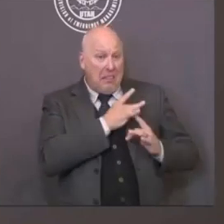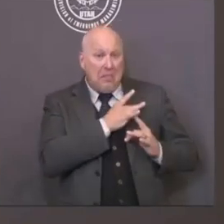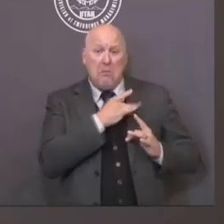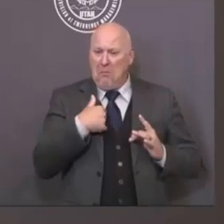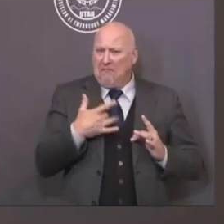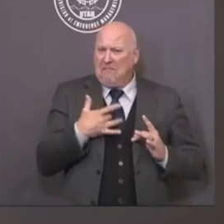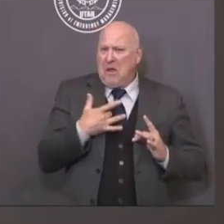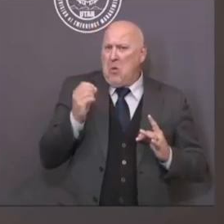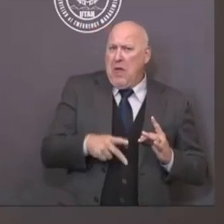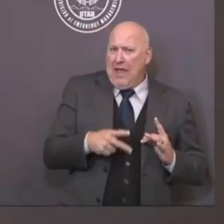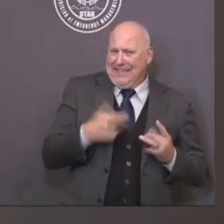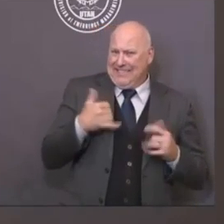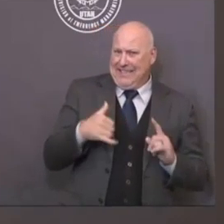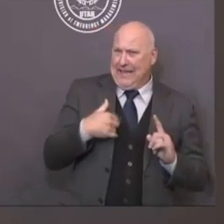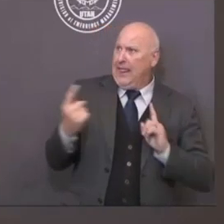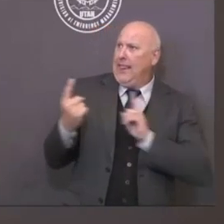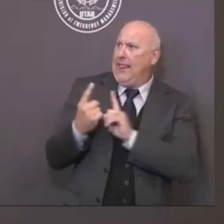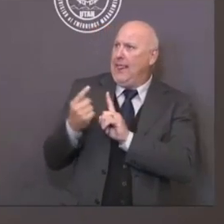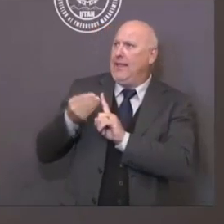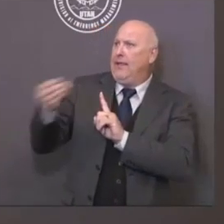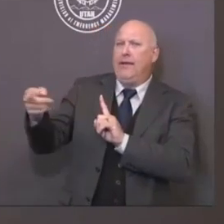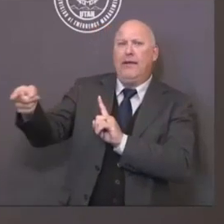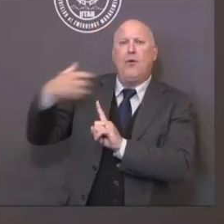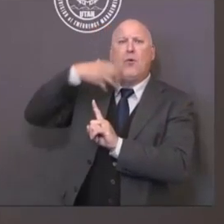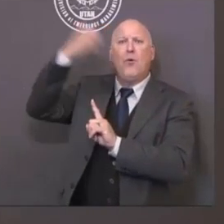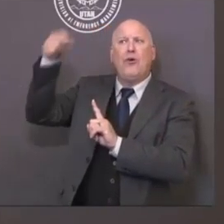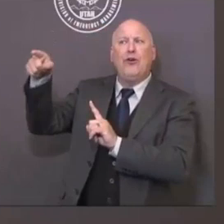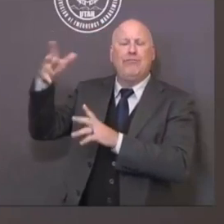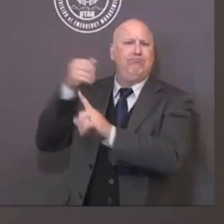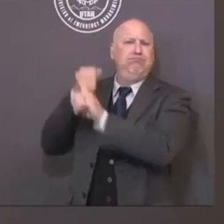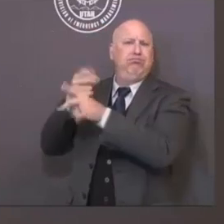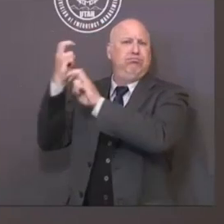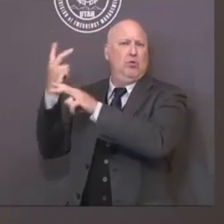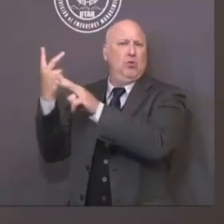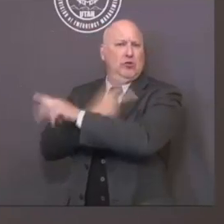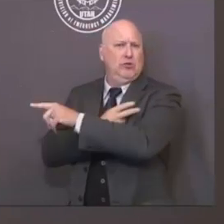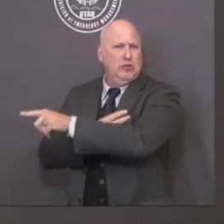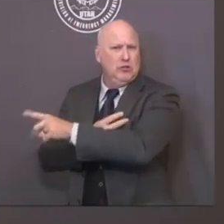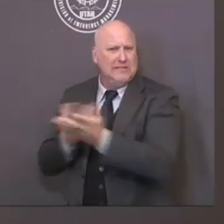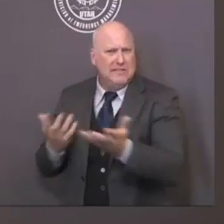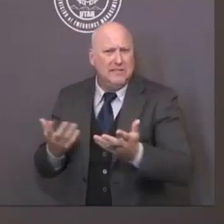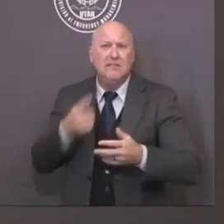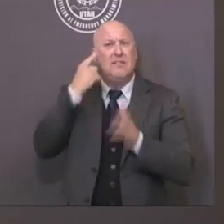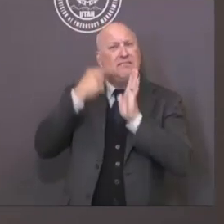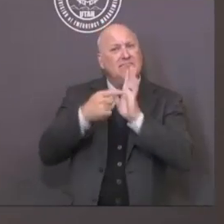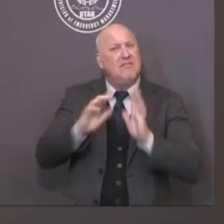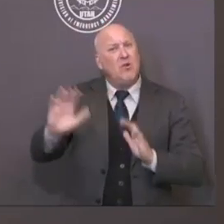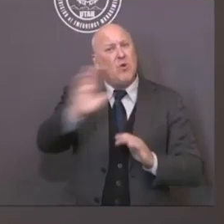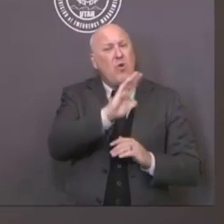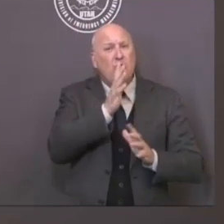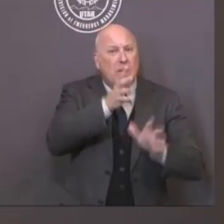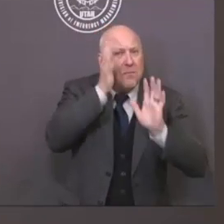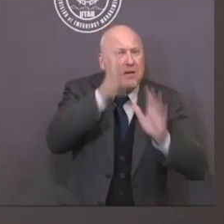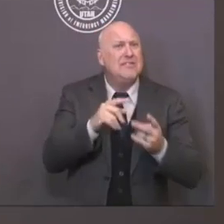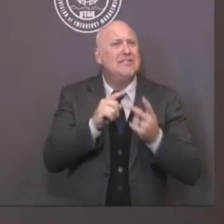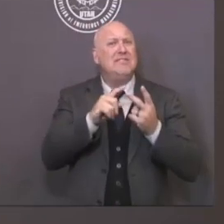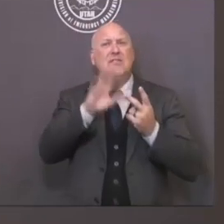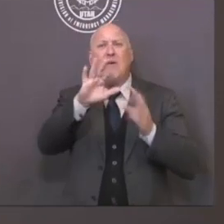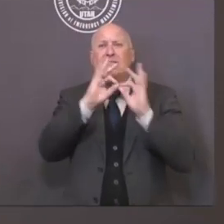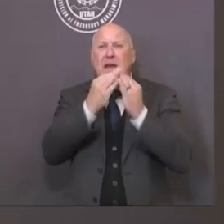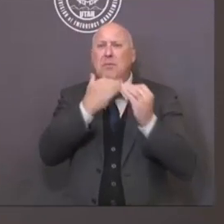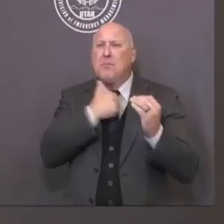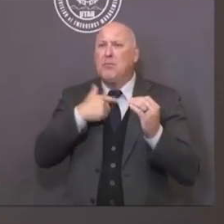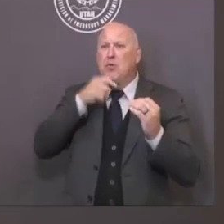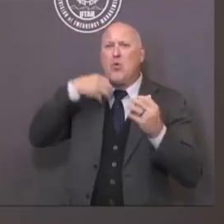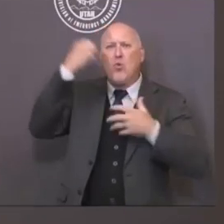I'd like to briefly touch on the Healthy Together app and some changes that are occurring. So this app has been in place for now three months, and we've been